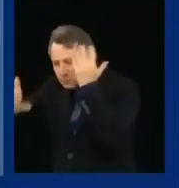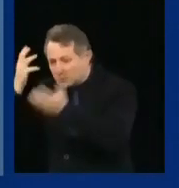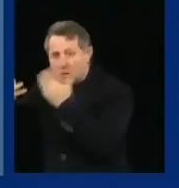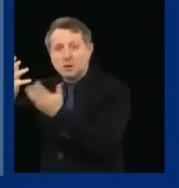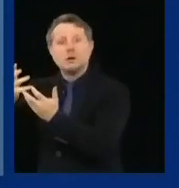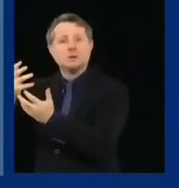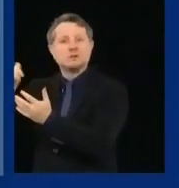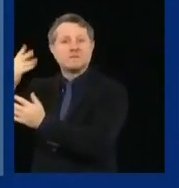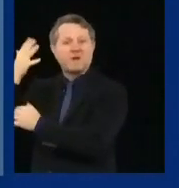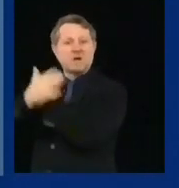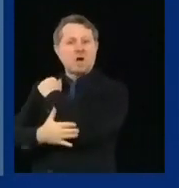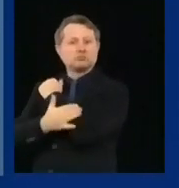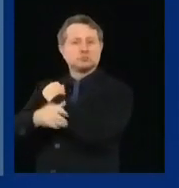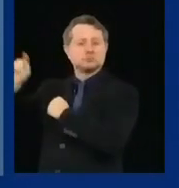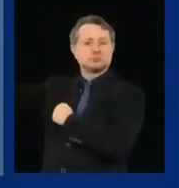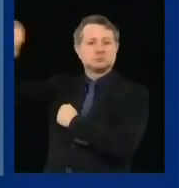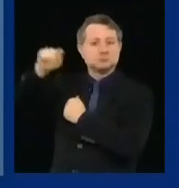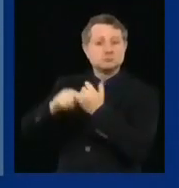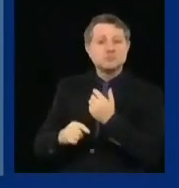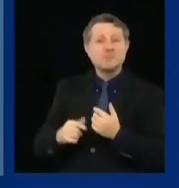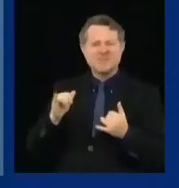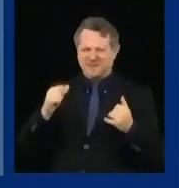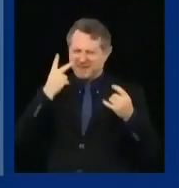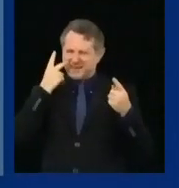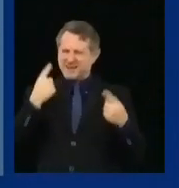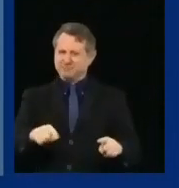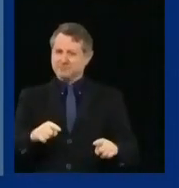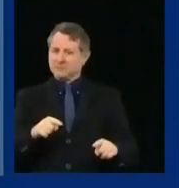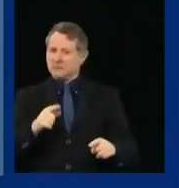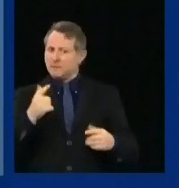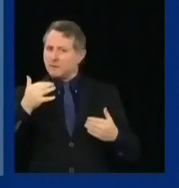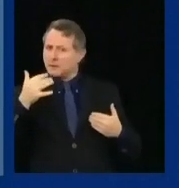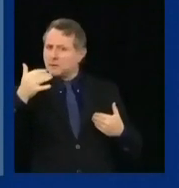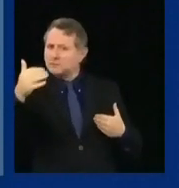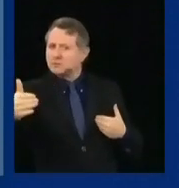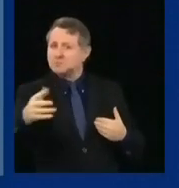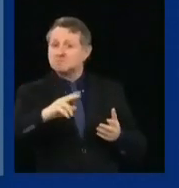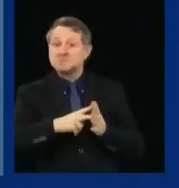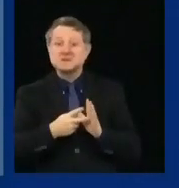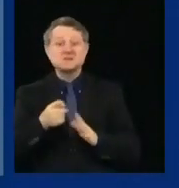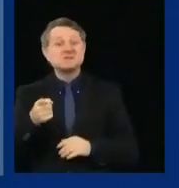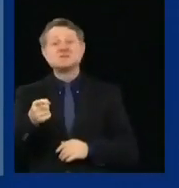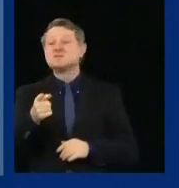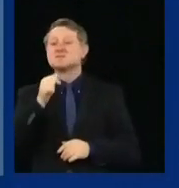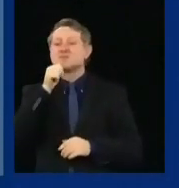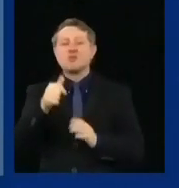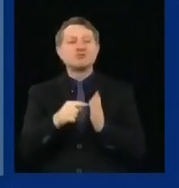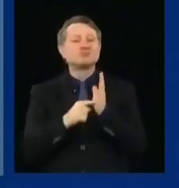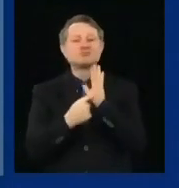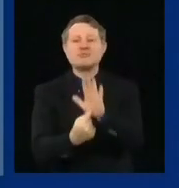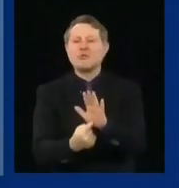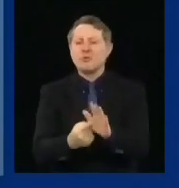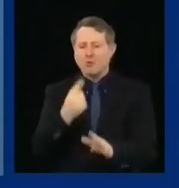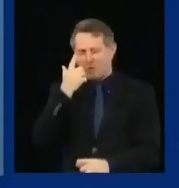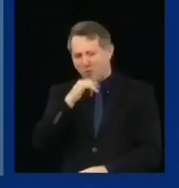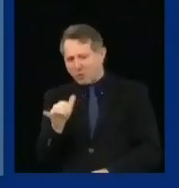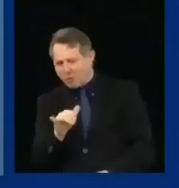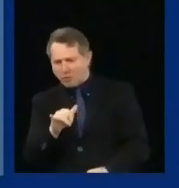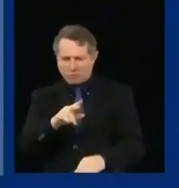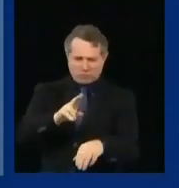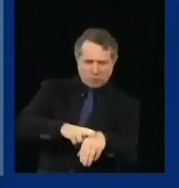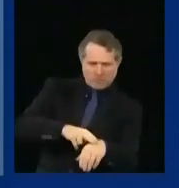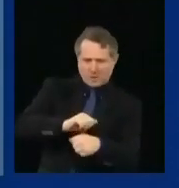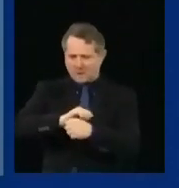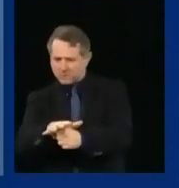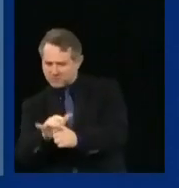after the fact and does not present as a normal COVID case, it may not have been